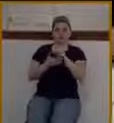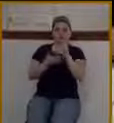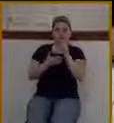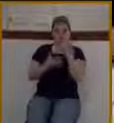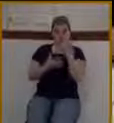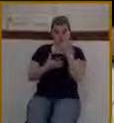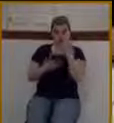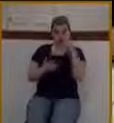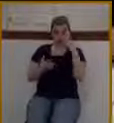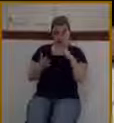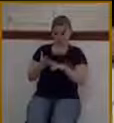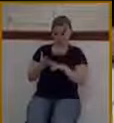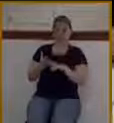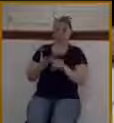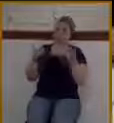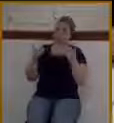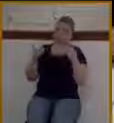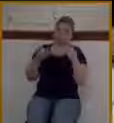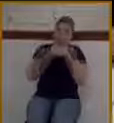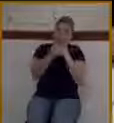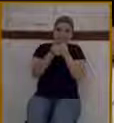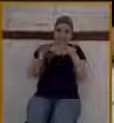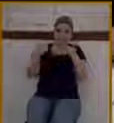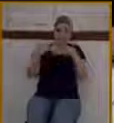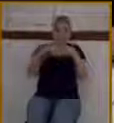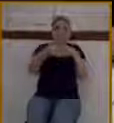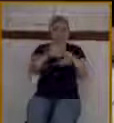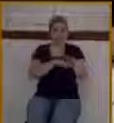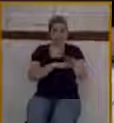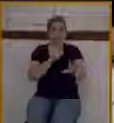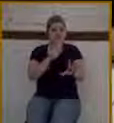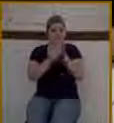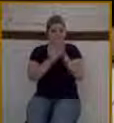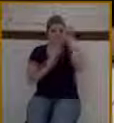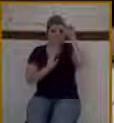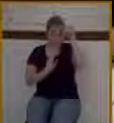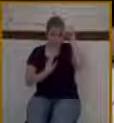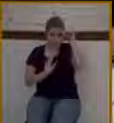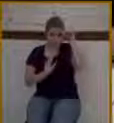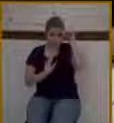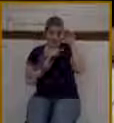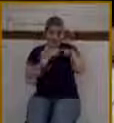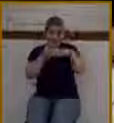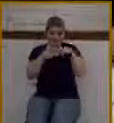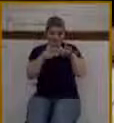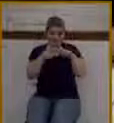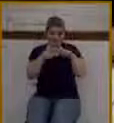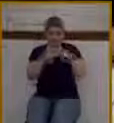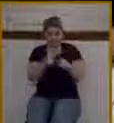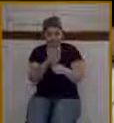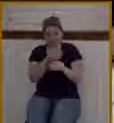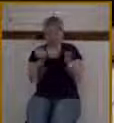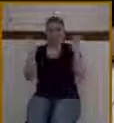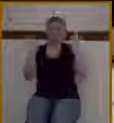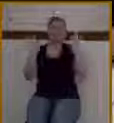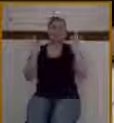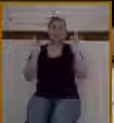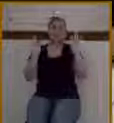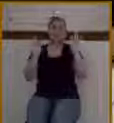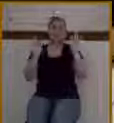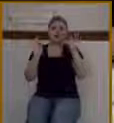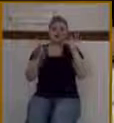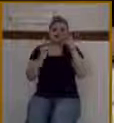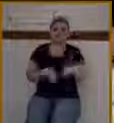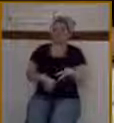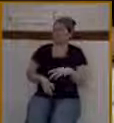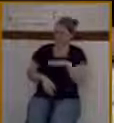way and found the colt tied by the door without in a place where two ways met, and they loosed him. And certain of them that stood there said